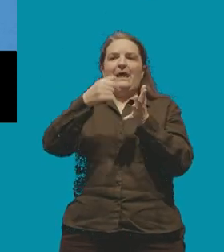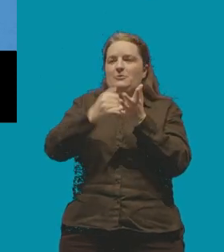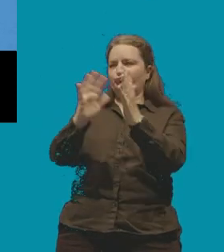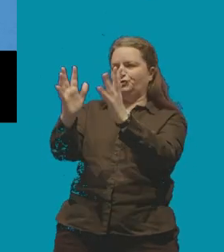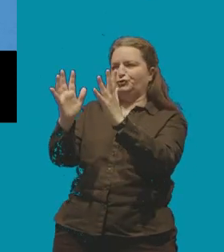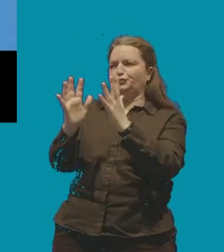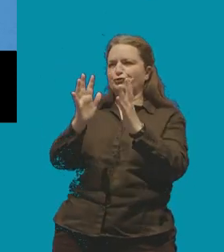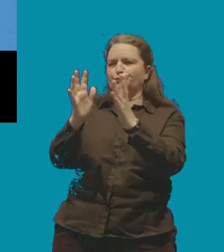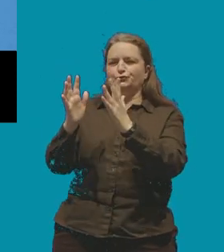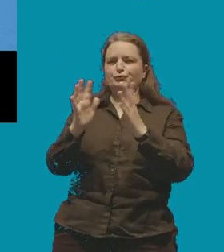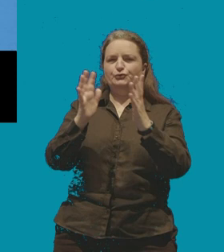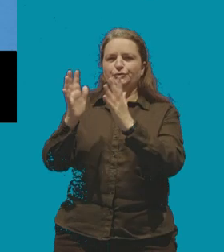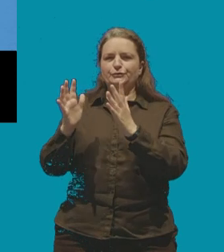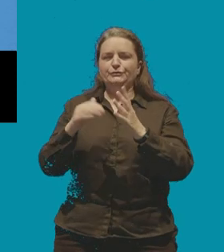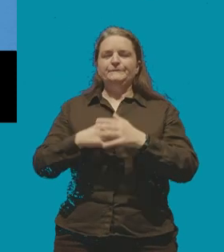the work they've done on our behalf